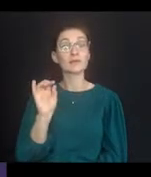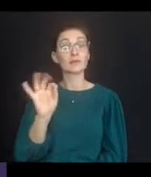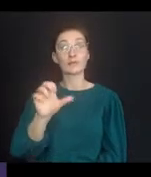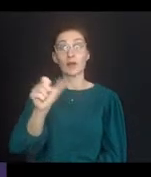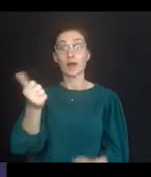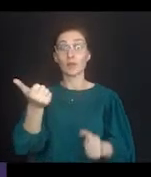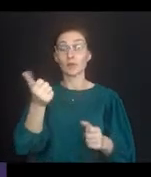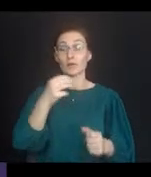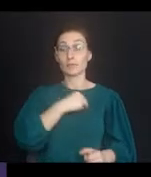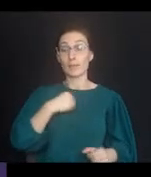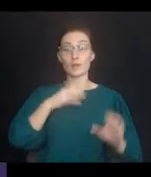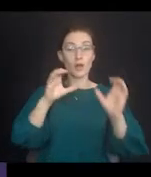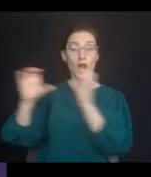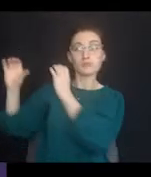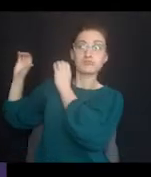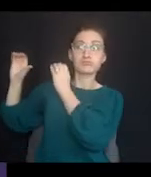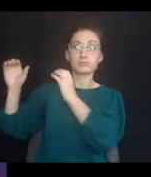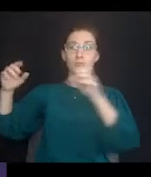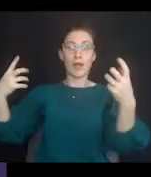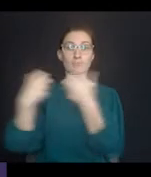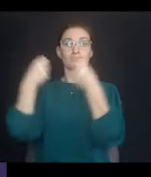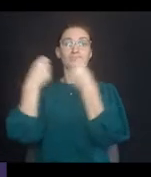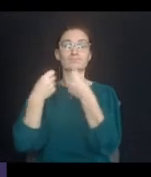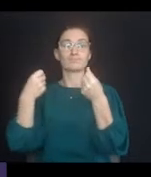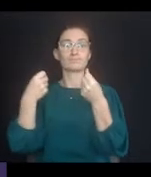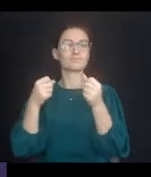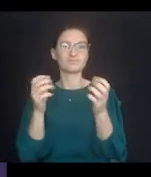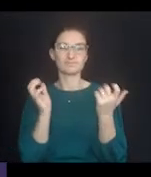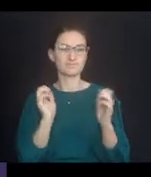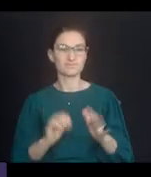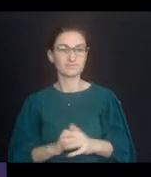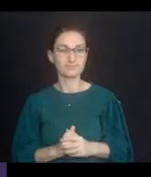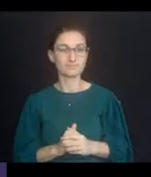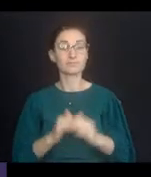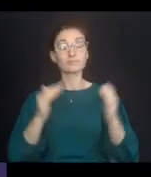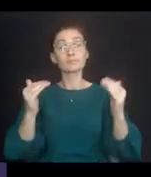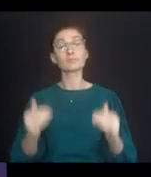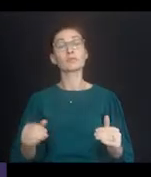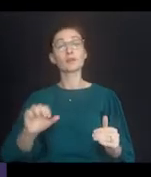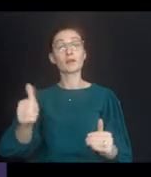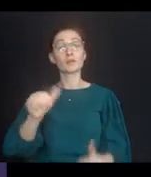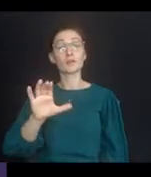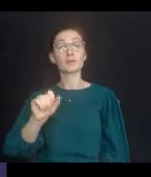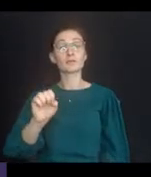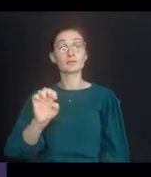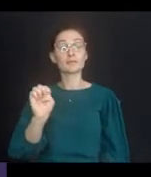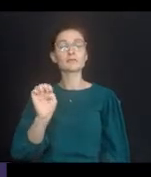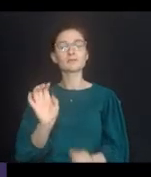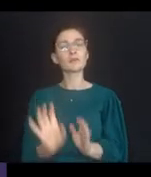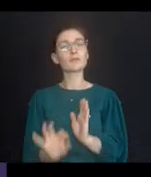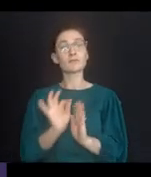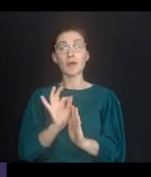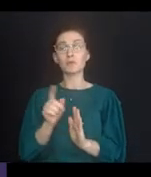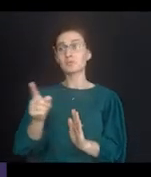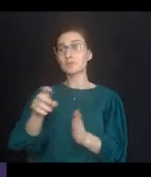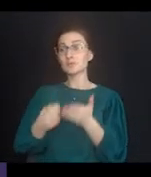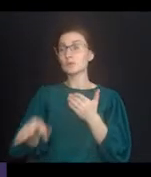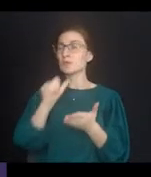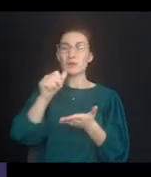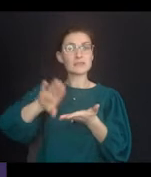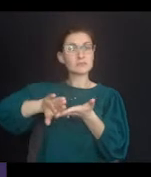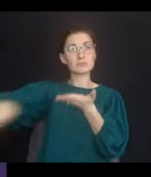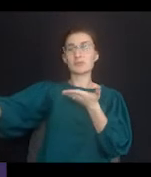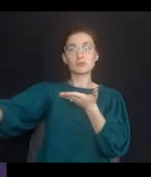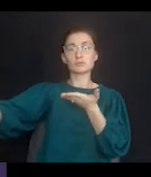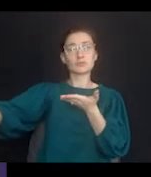with other members of the band. Also, there is a case where a student was found not to be improperly excluded from